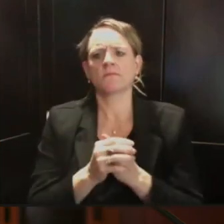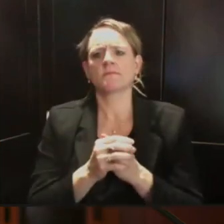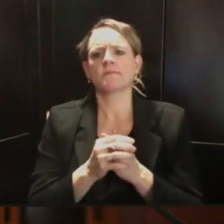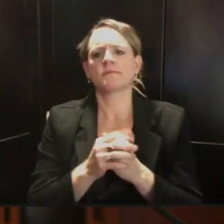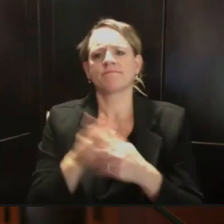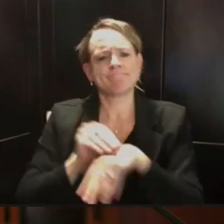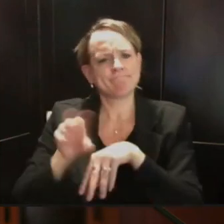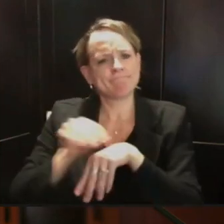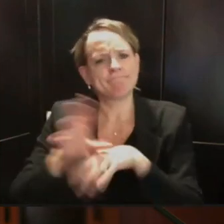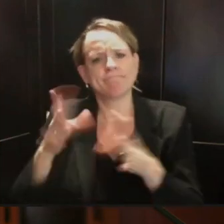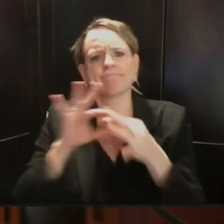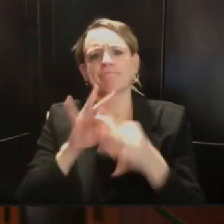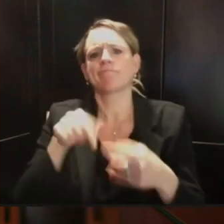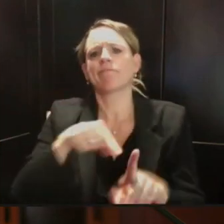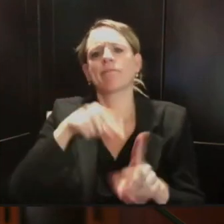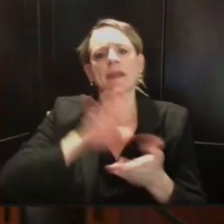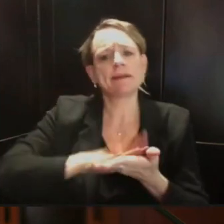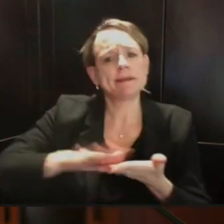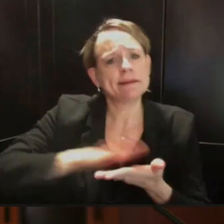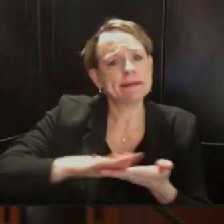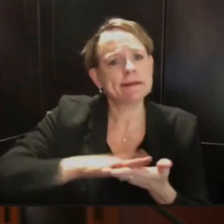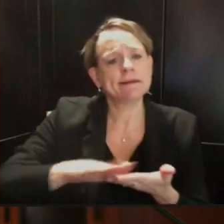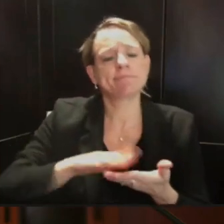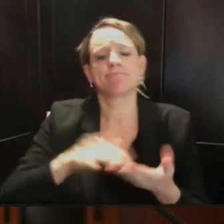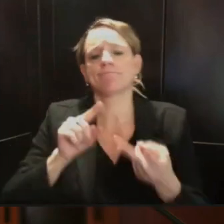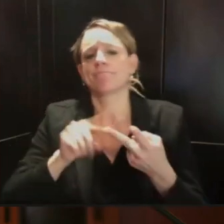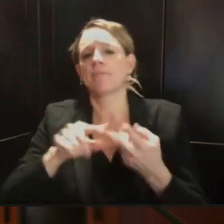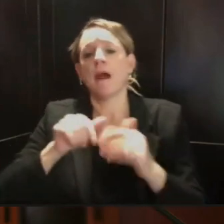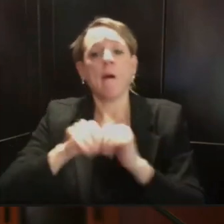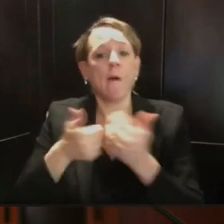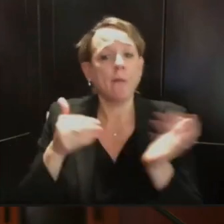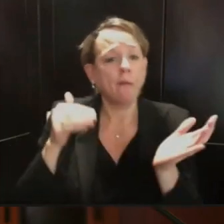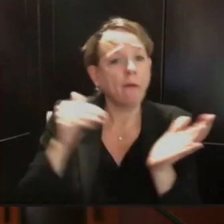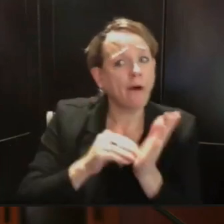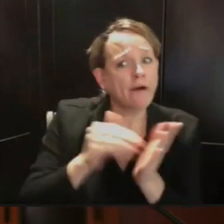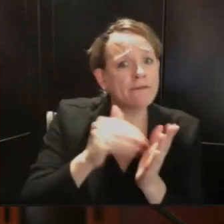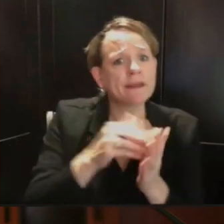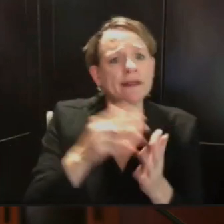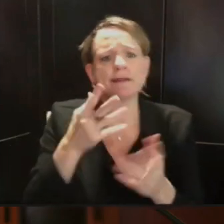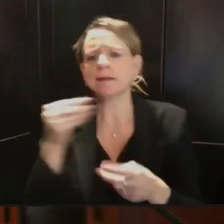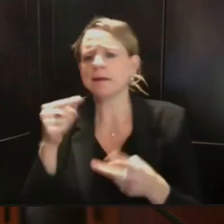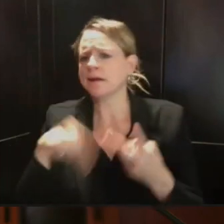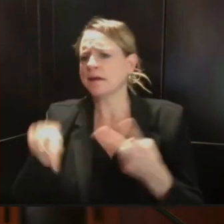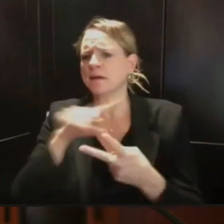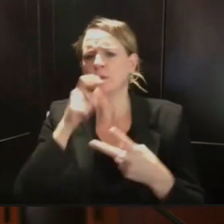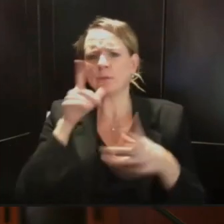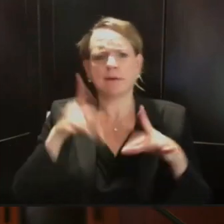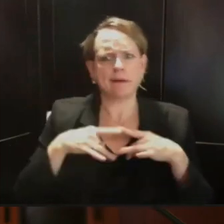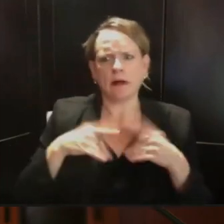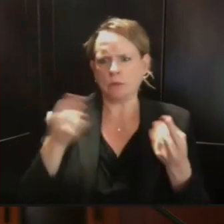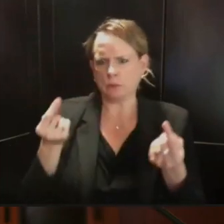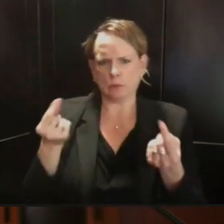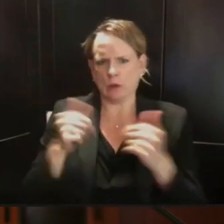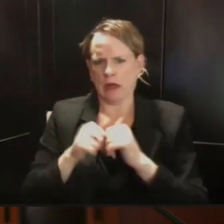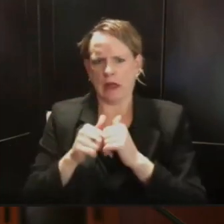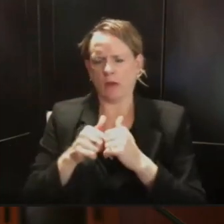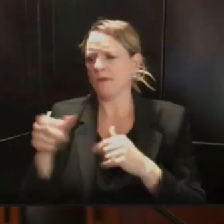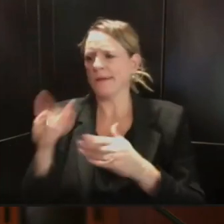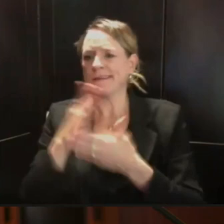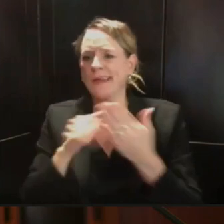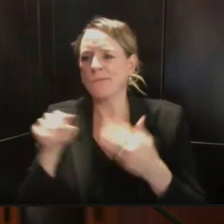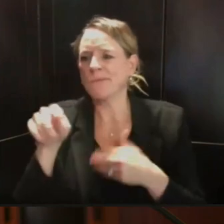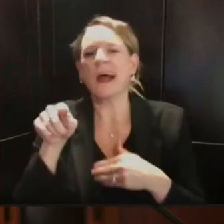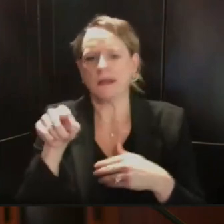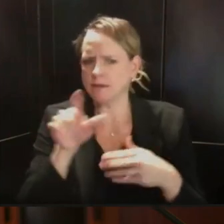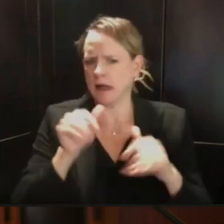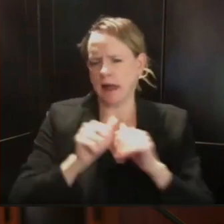employ so that you are able to either maintain in-person learning because you are able to, you know, it's